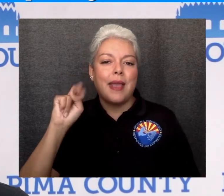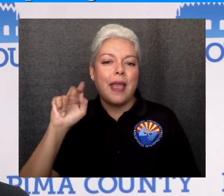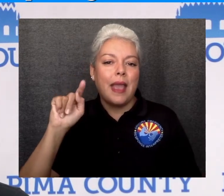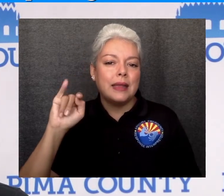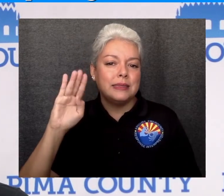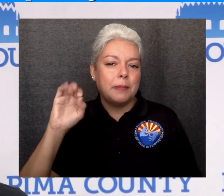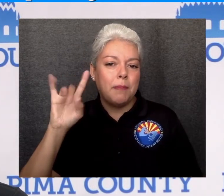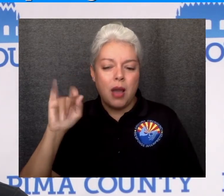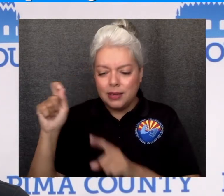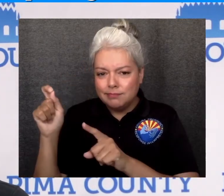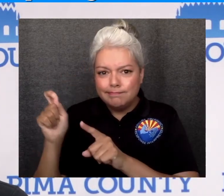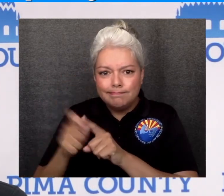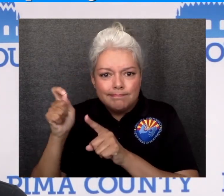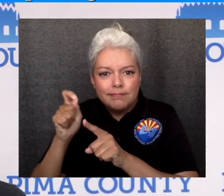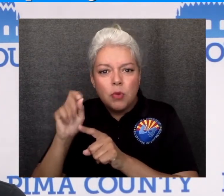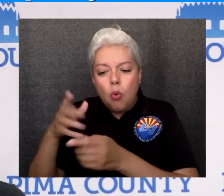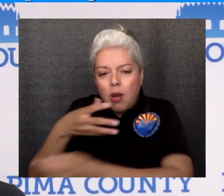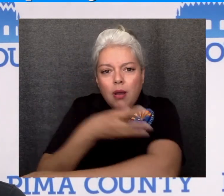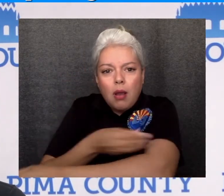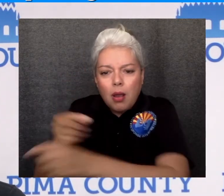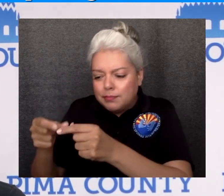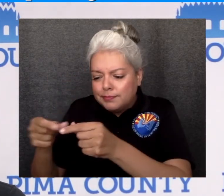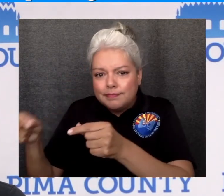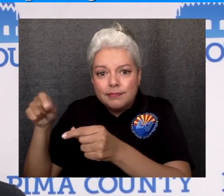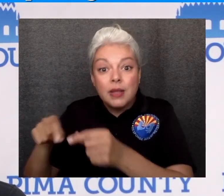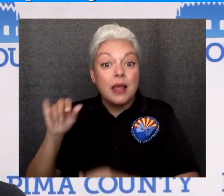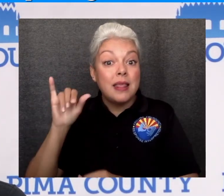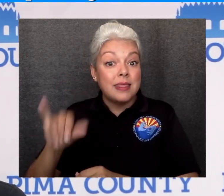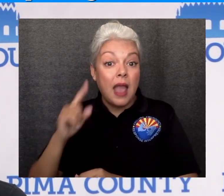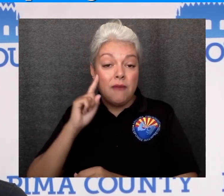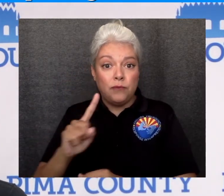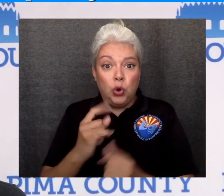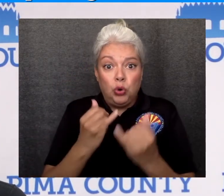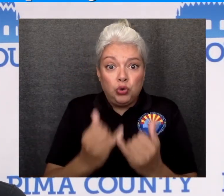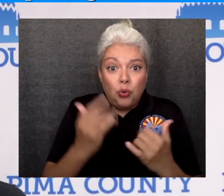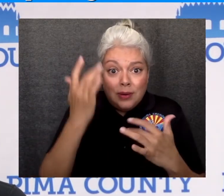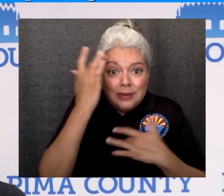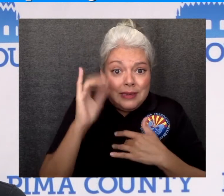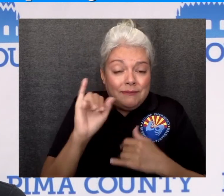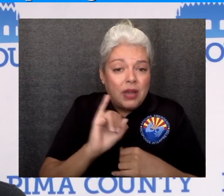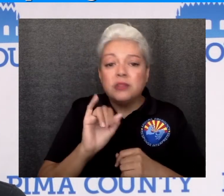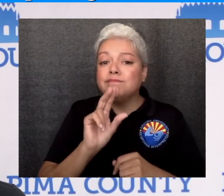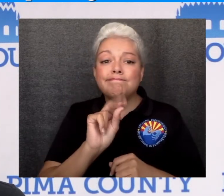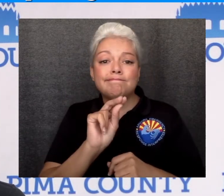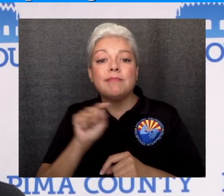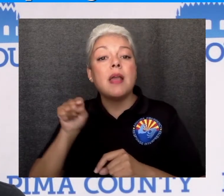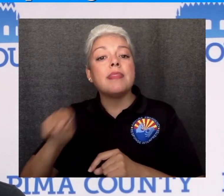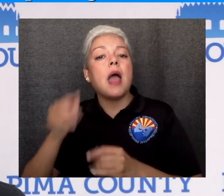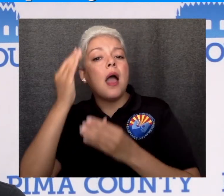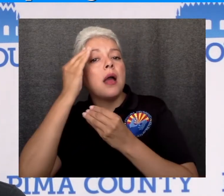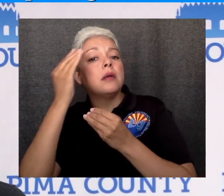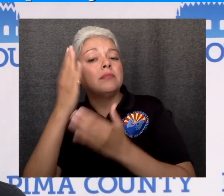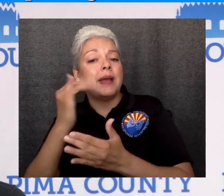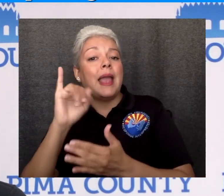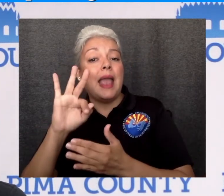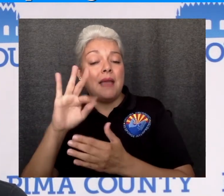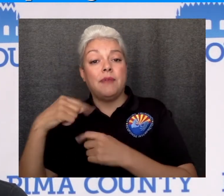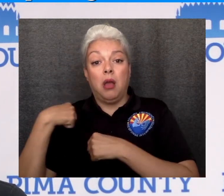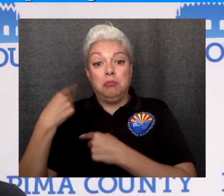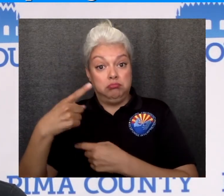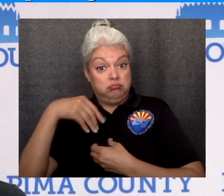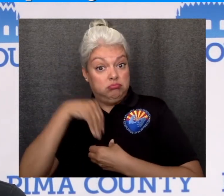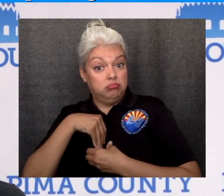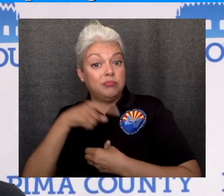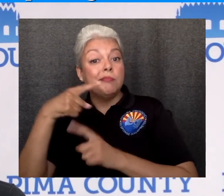test. The antibody test is not to be used for acute infection. The antibody test informs you, if it is positive,